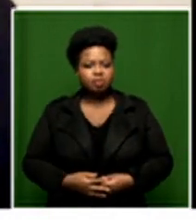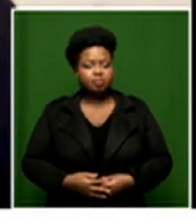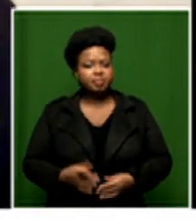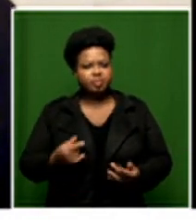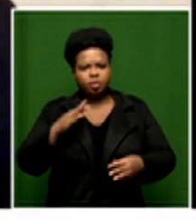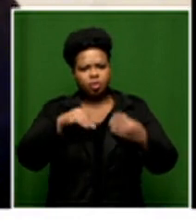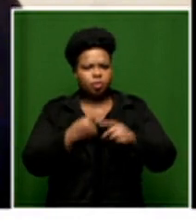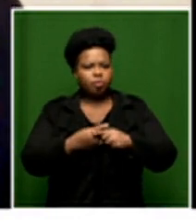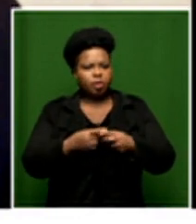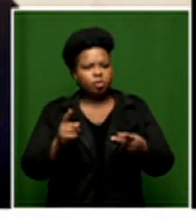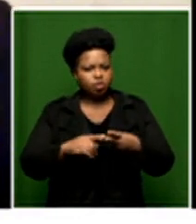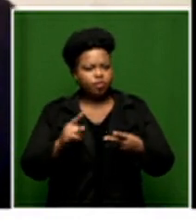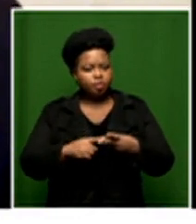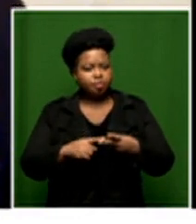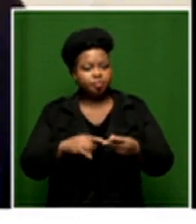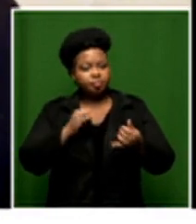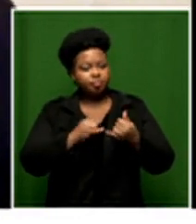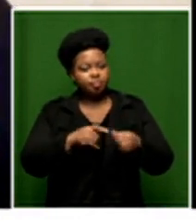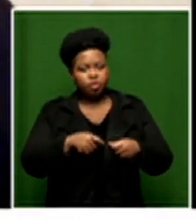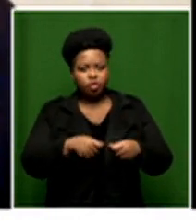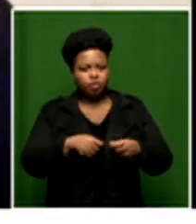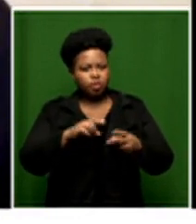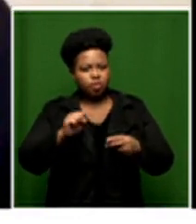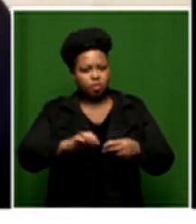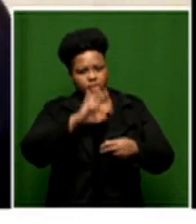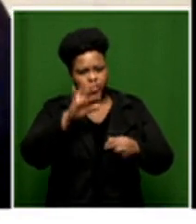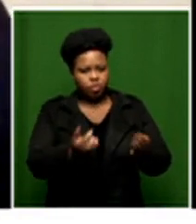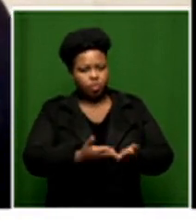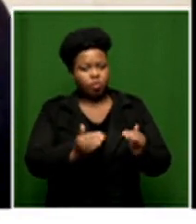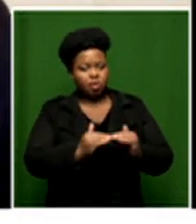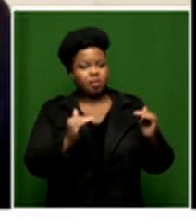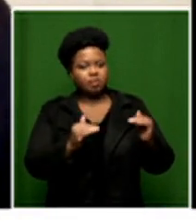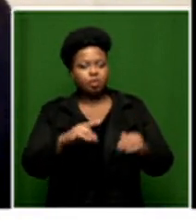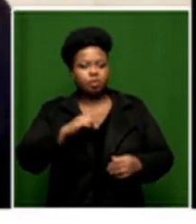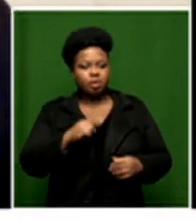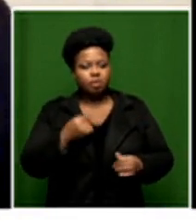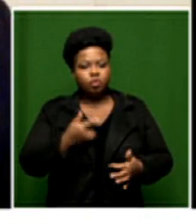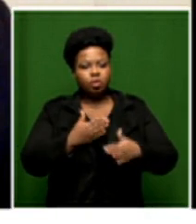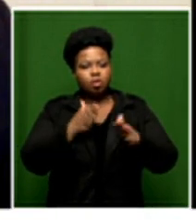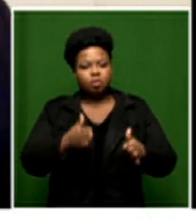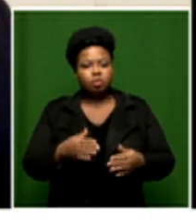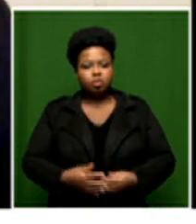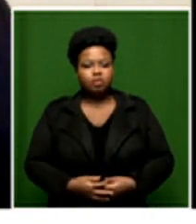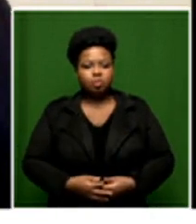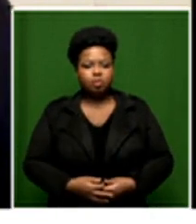let's talk about subjects done for instance at a south african schooling level do they meet the needs of the labor market